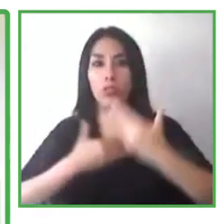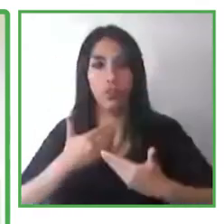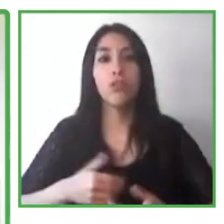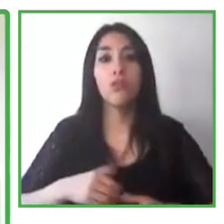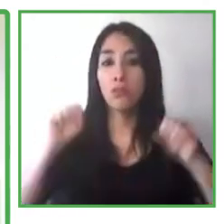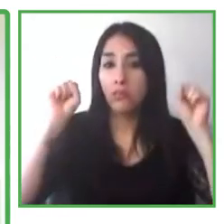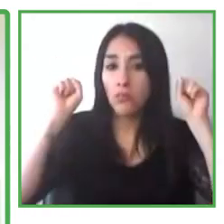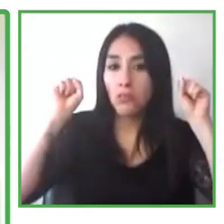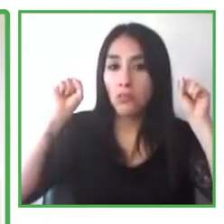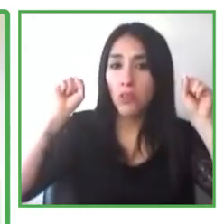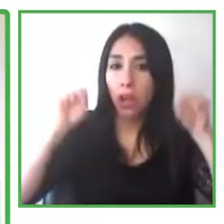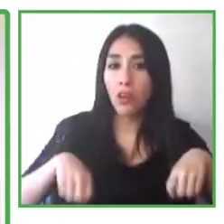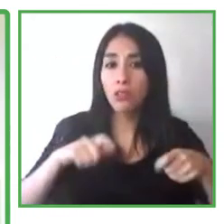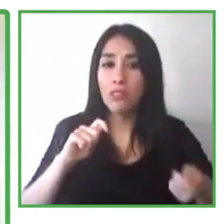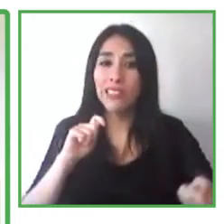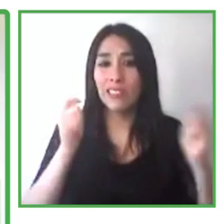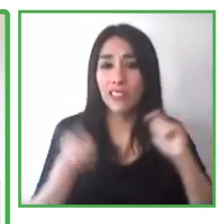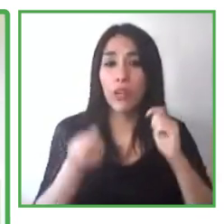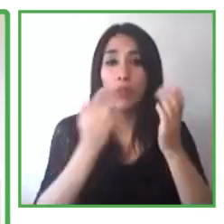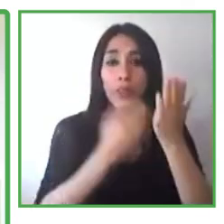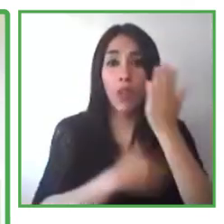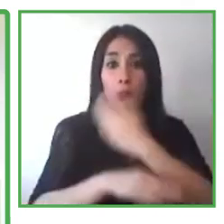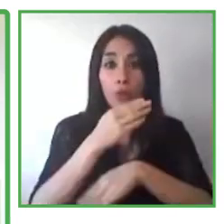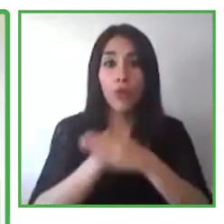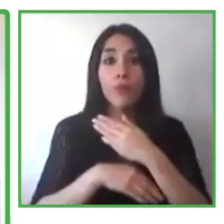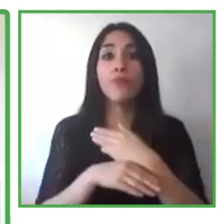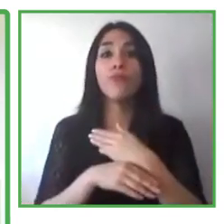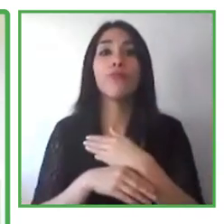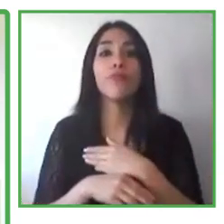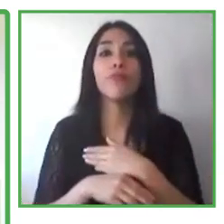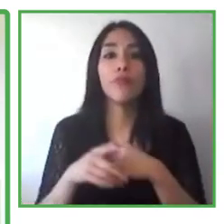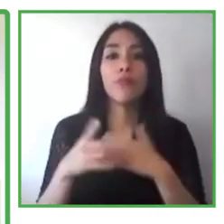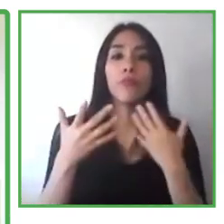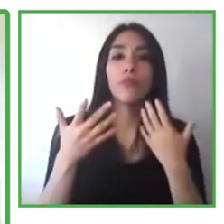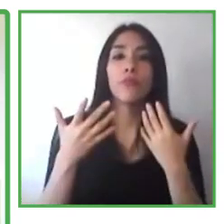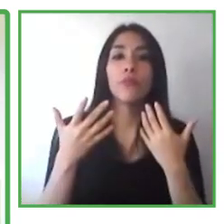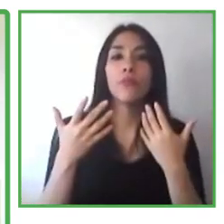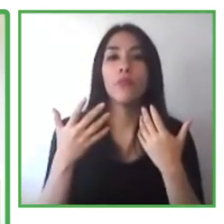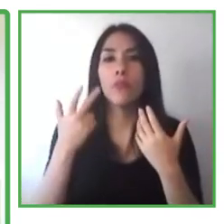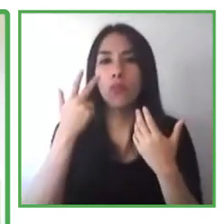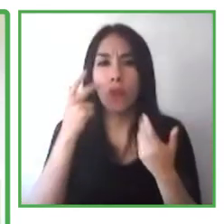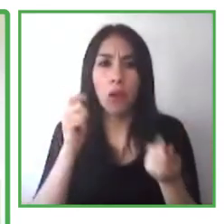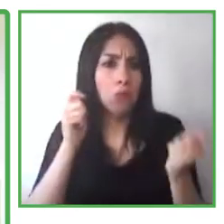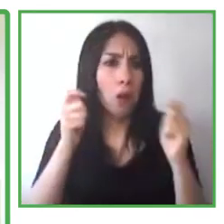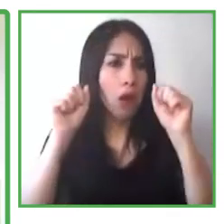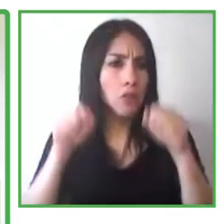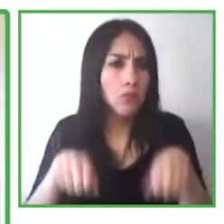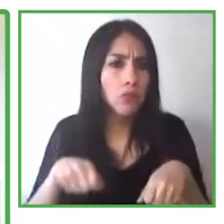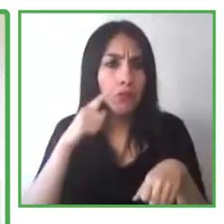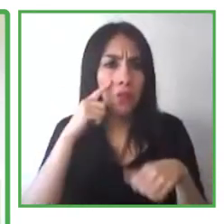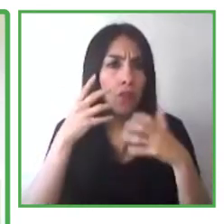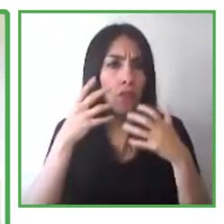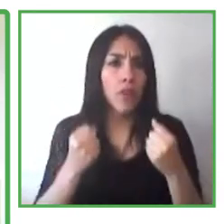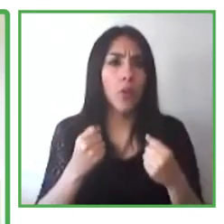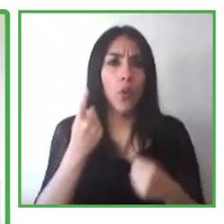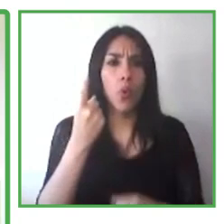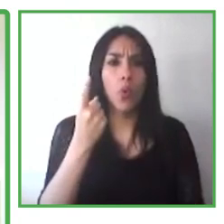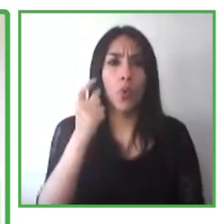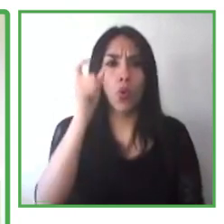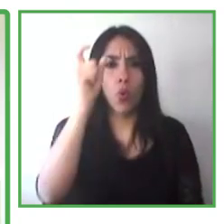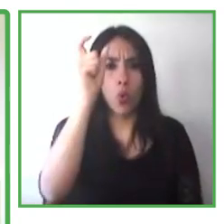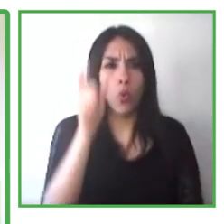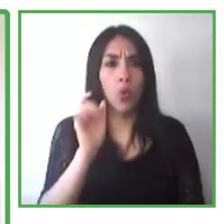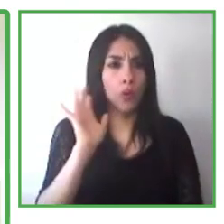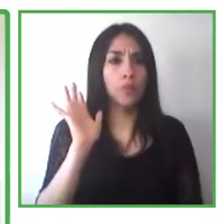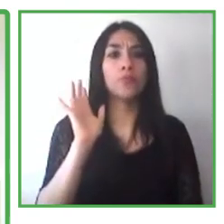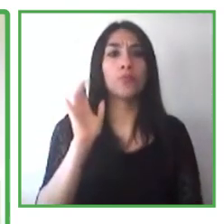of disability such as mental health conditions, stress, anxiety, depression. These are